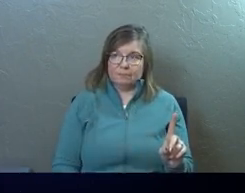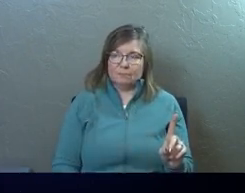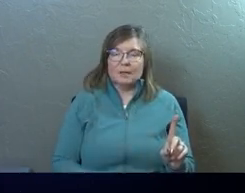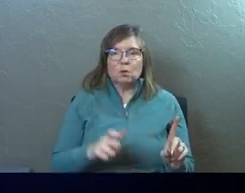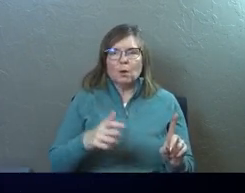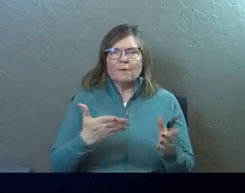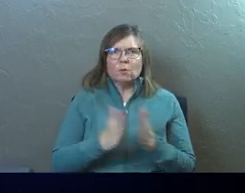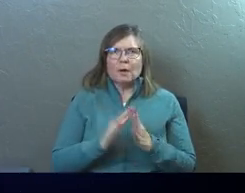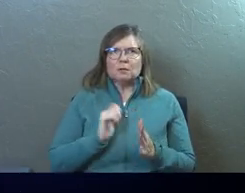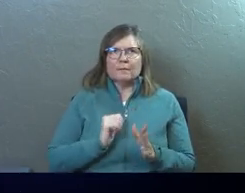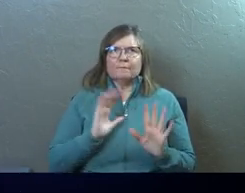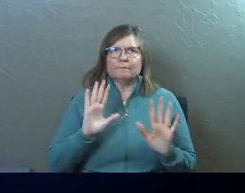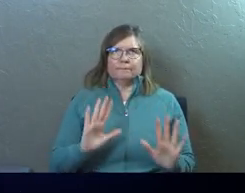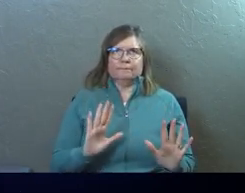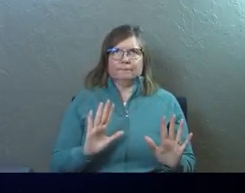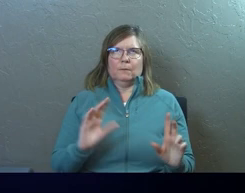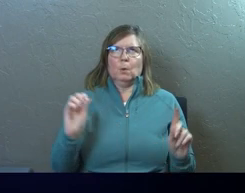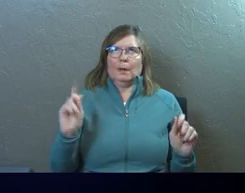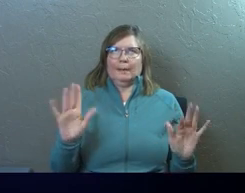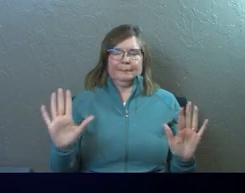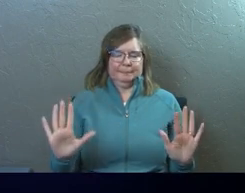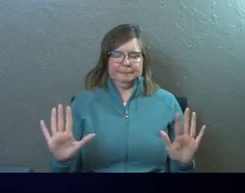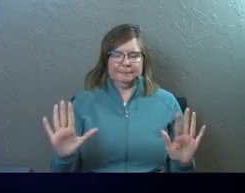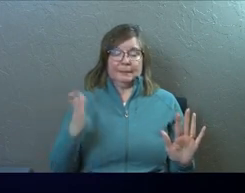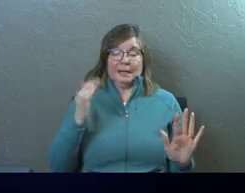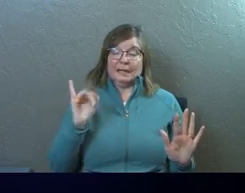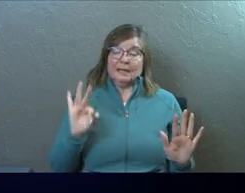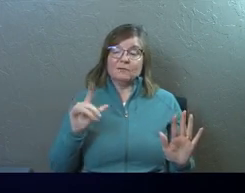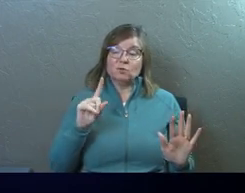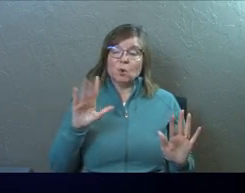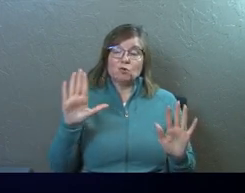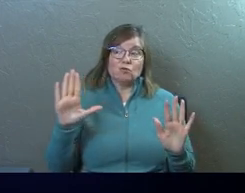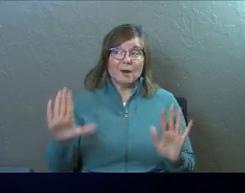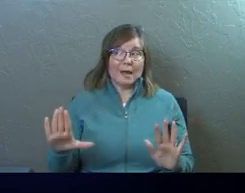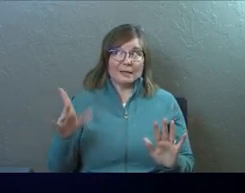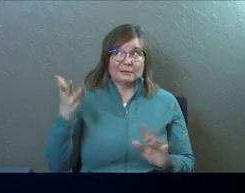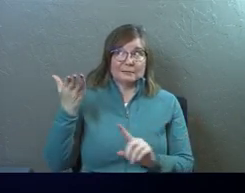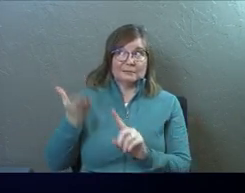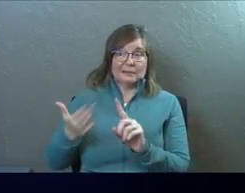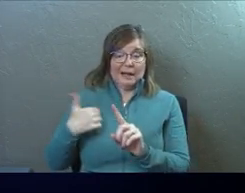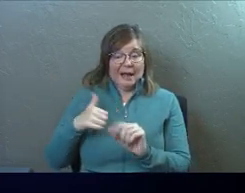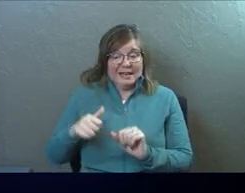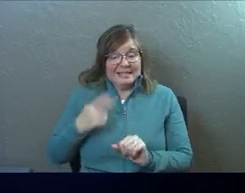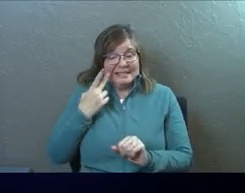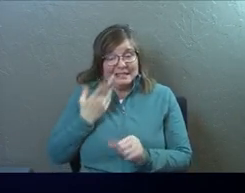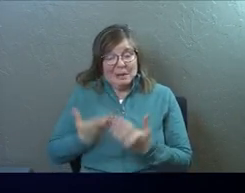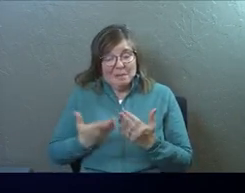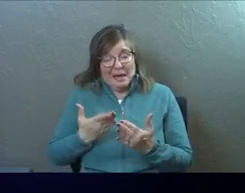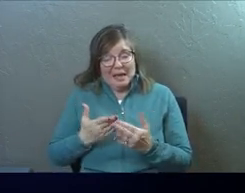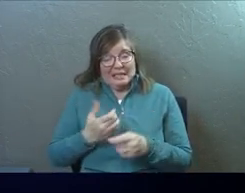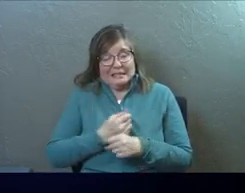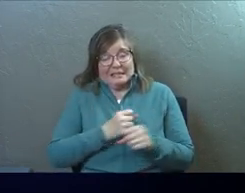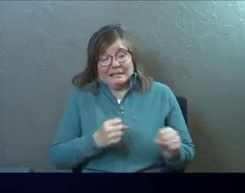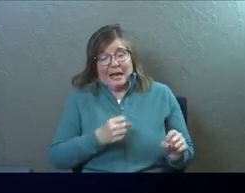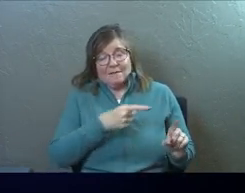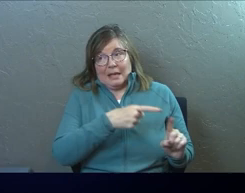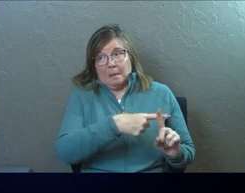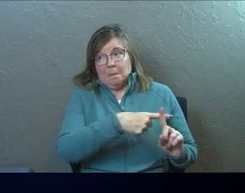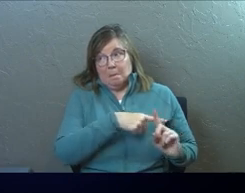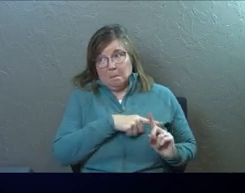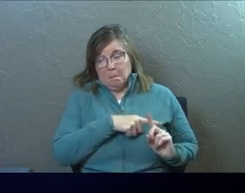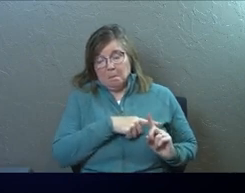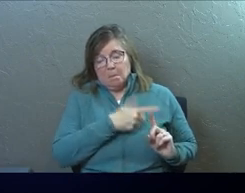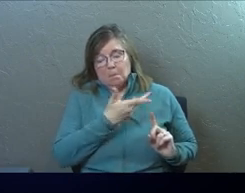And you got to ask yourself like, Okay, God, if you're so great, I could see you maybe saving Saul.